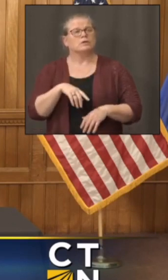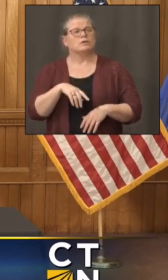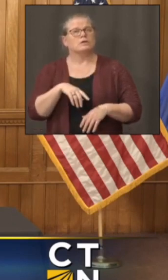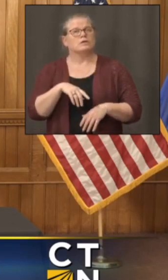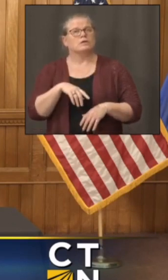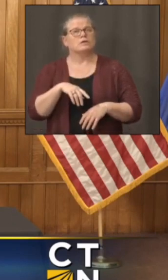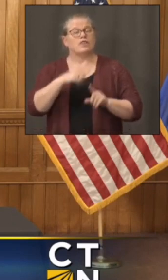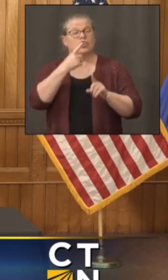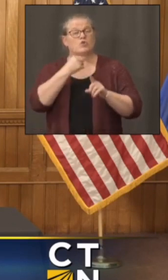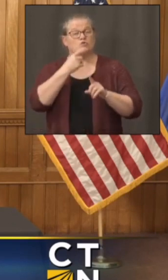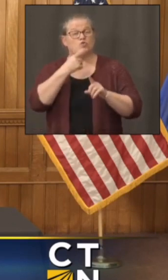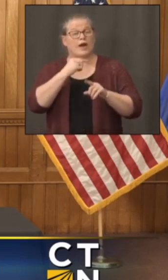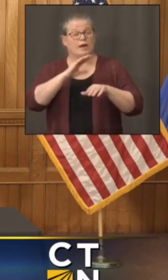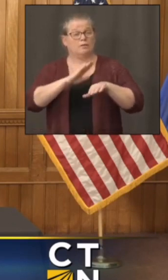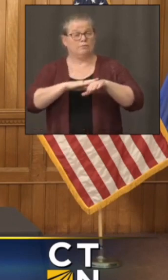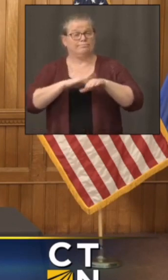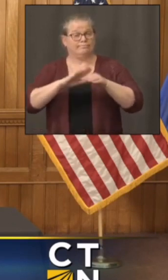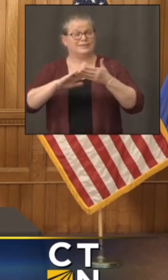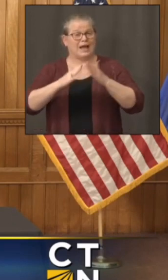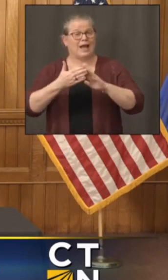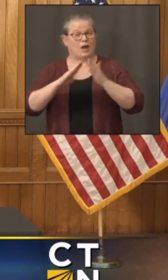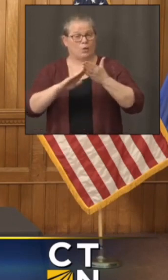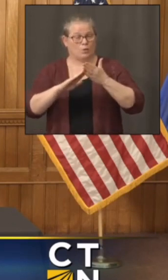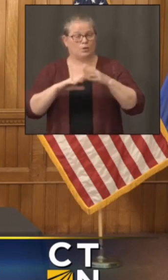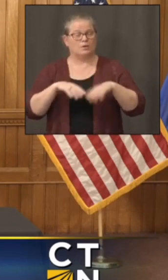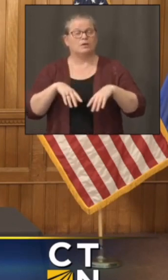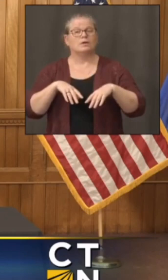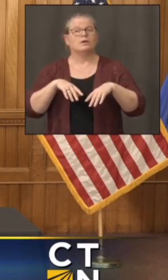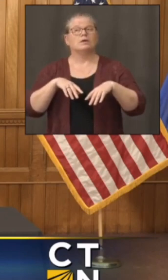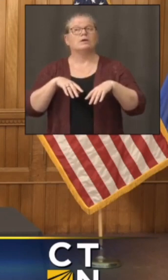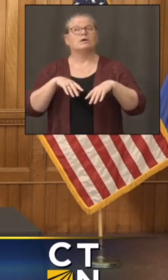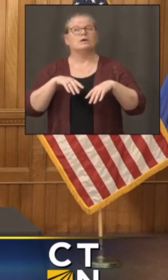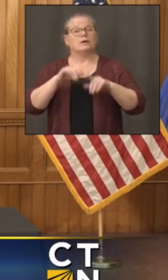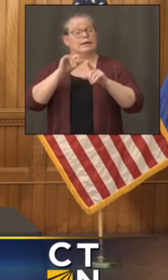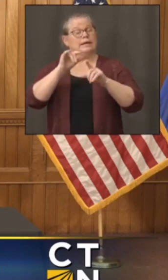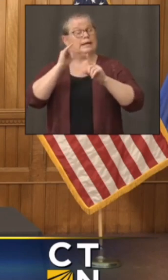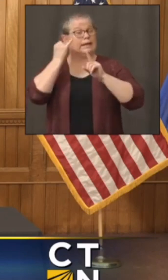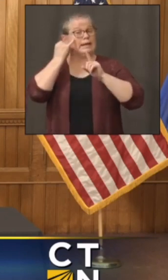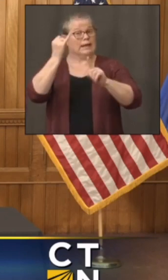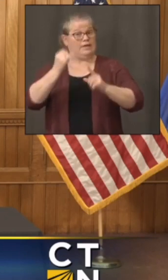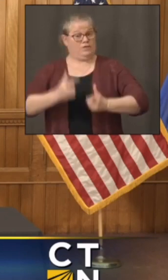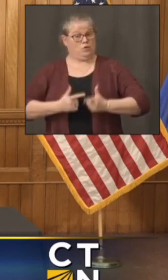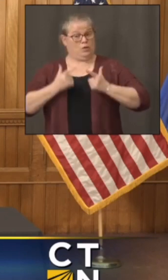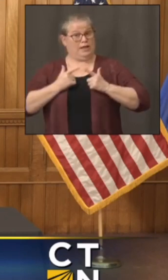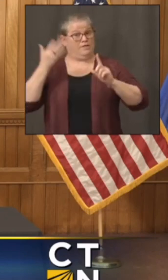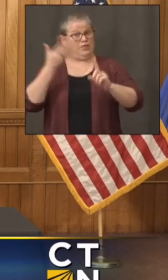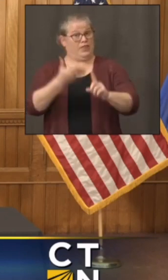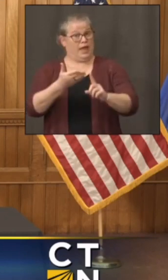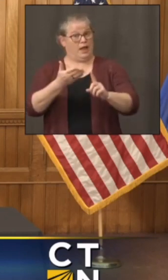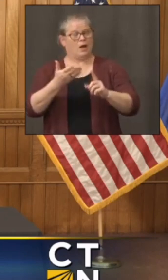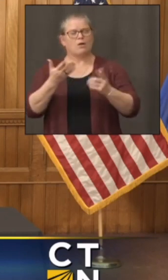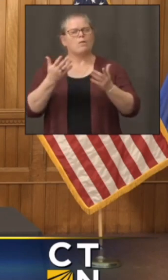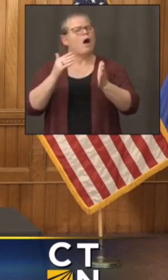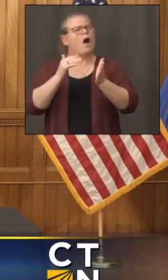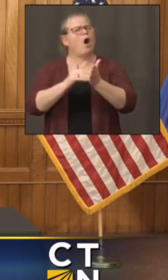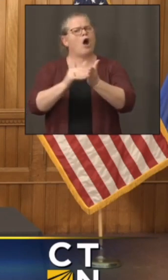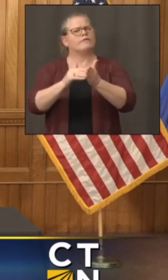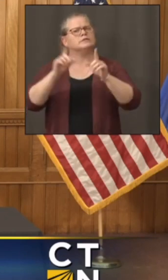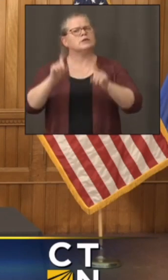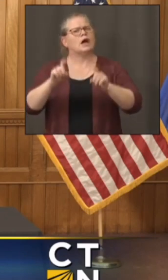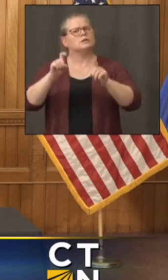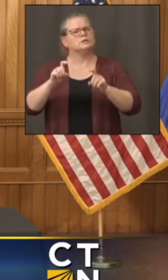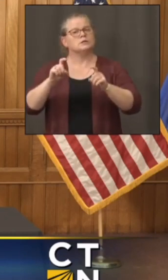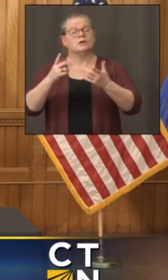in a red alert district town how often should you get tested if you are if you have no